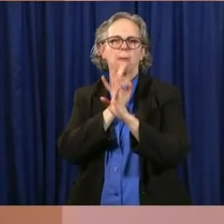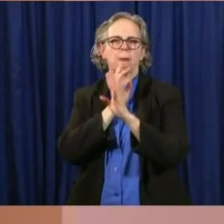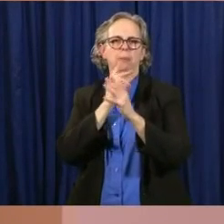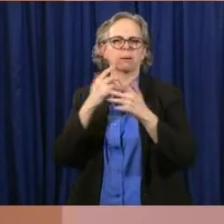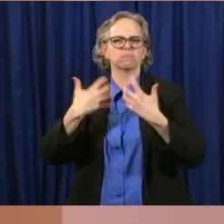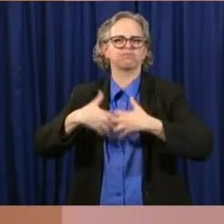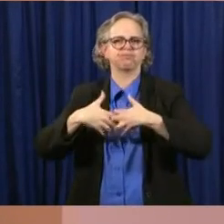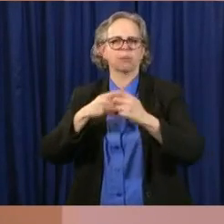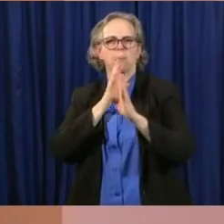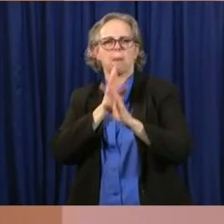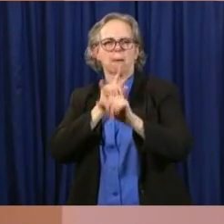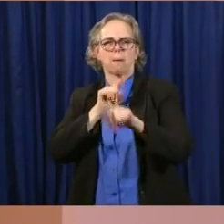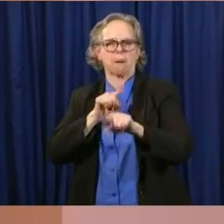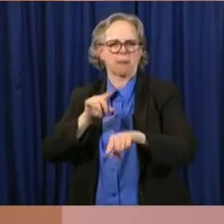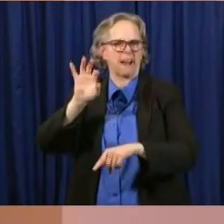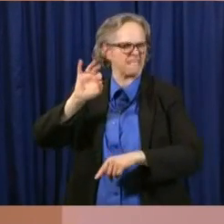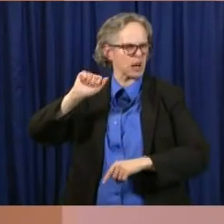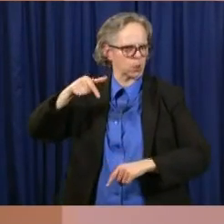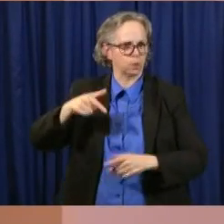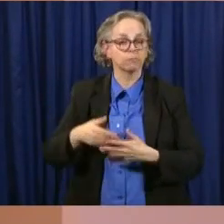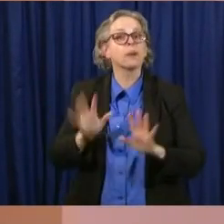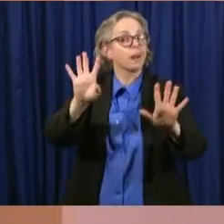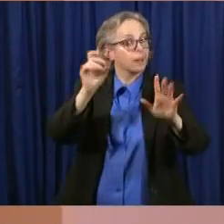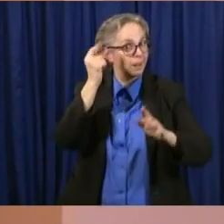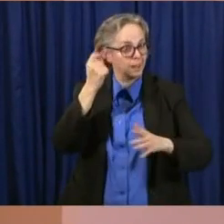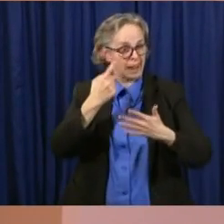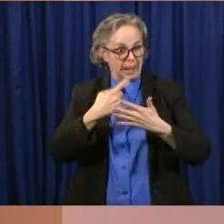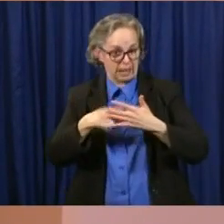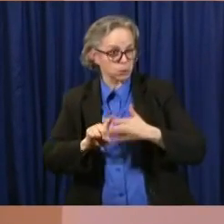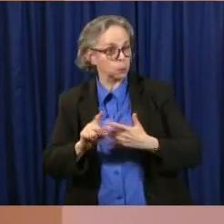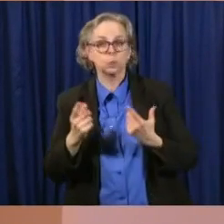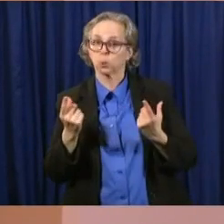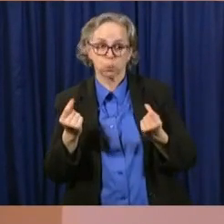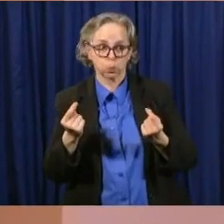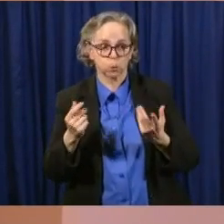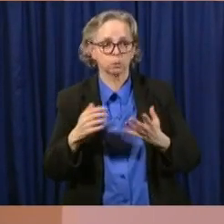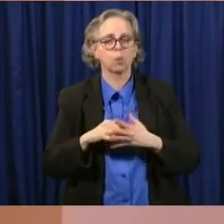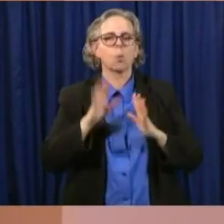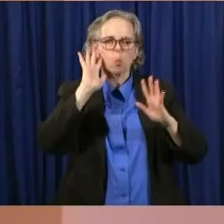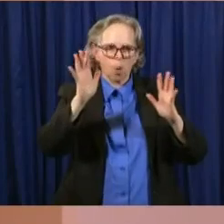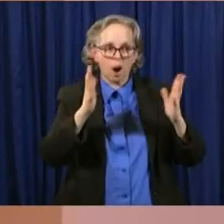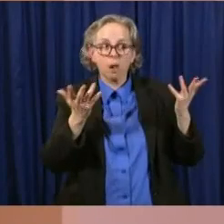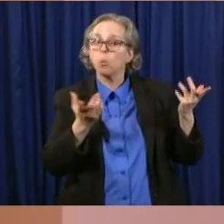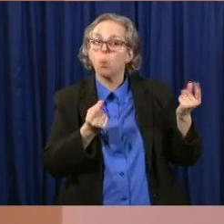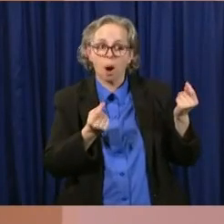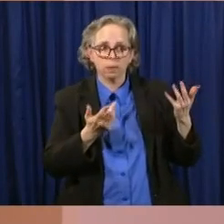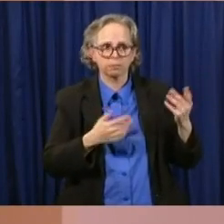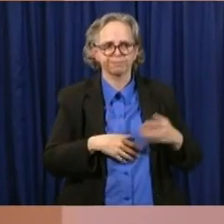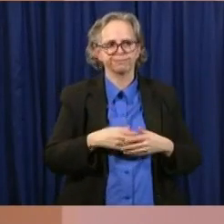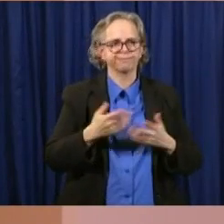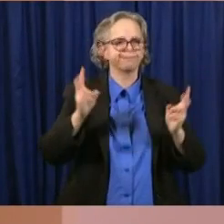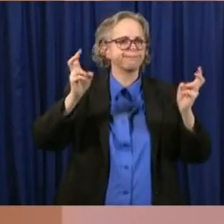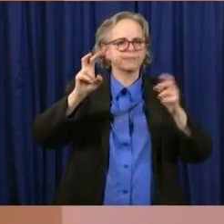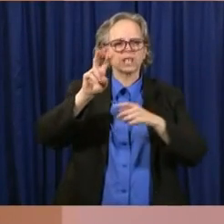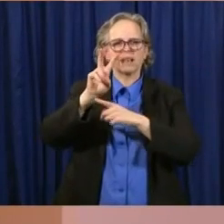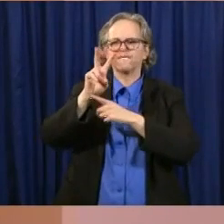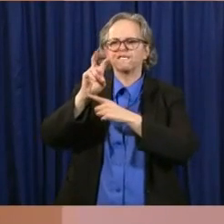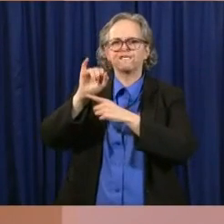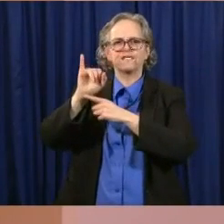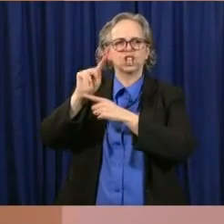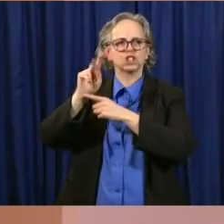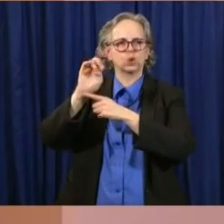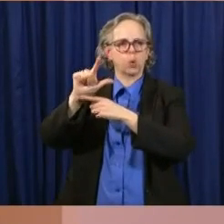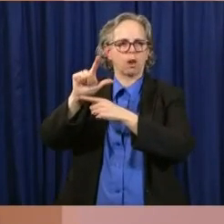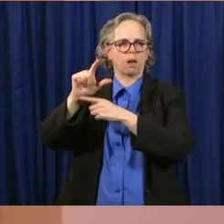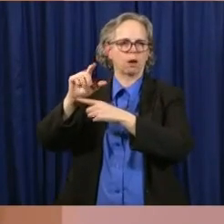Job and Family Services has promised the following. They will launch a virtual call center to speed up wait times for people who need to call